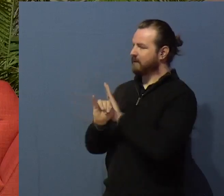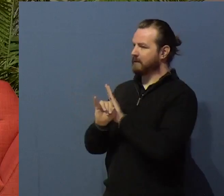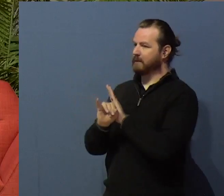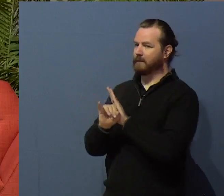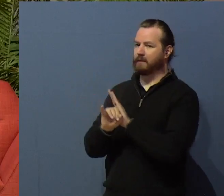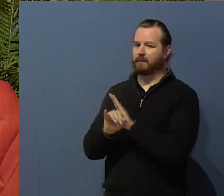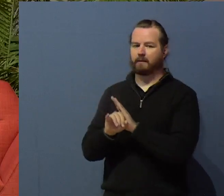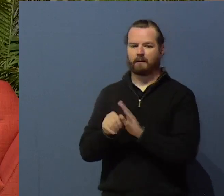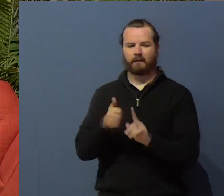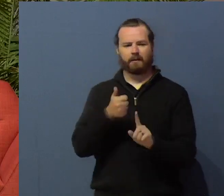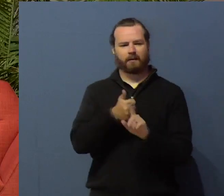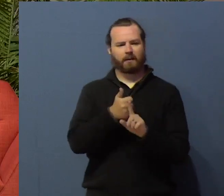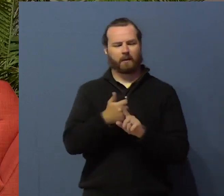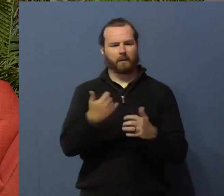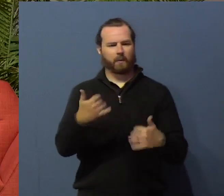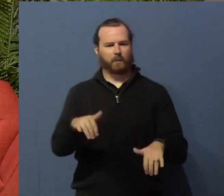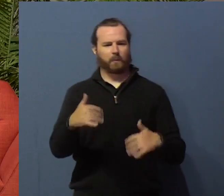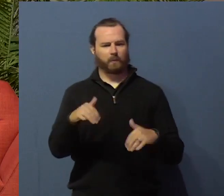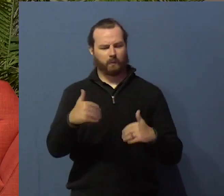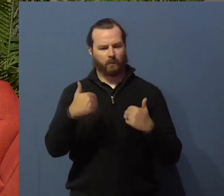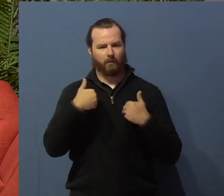build that world and life view?